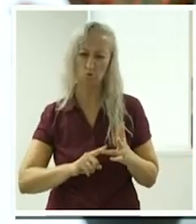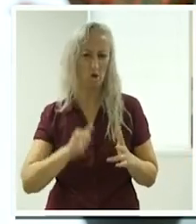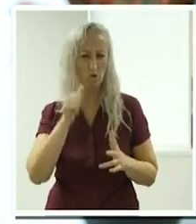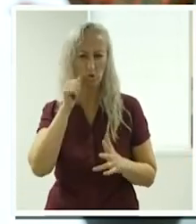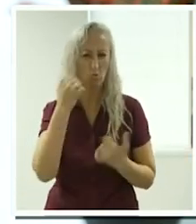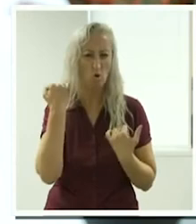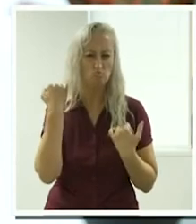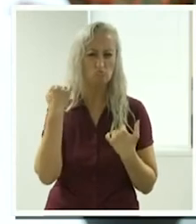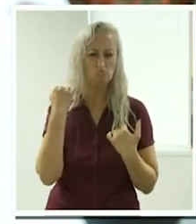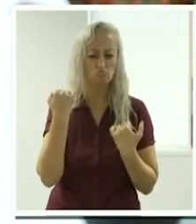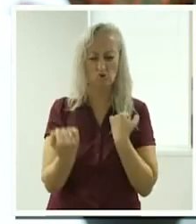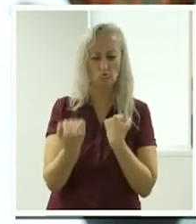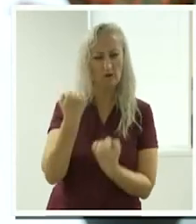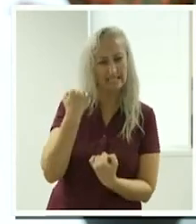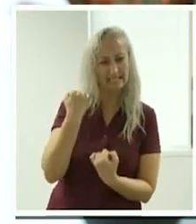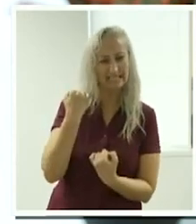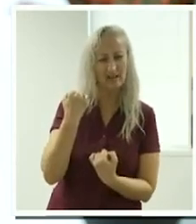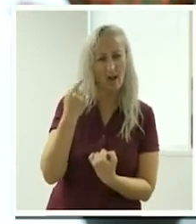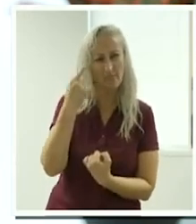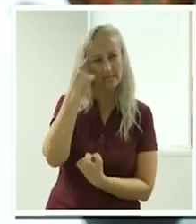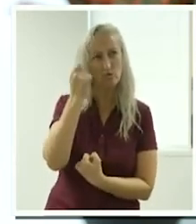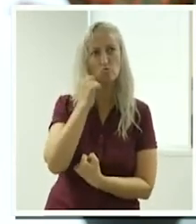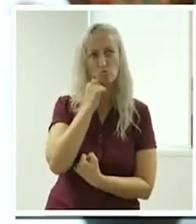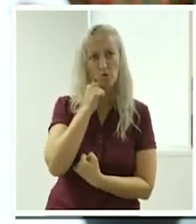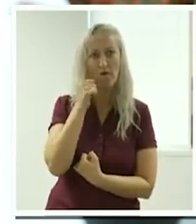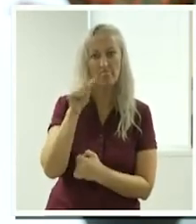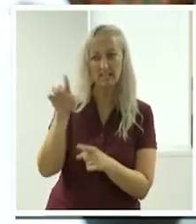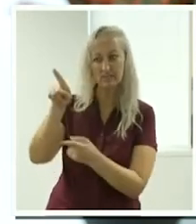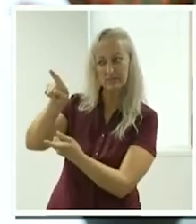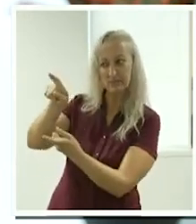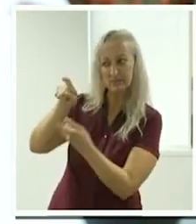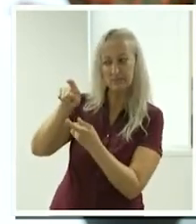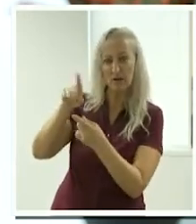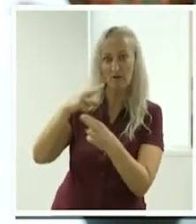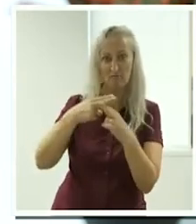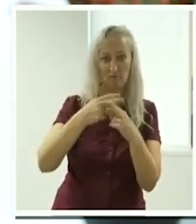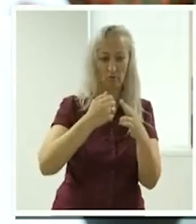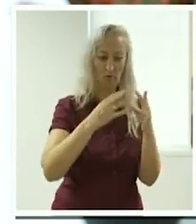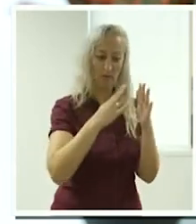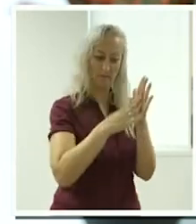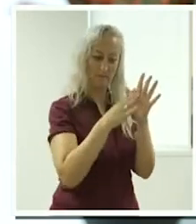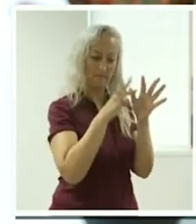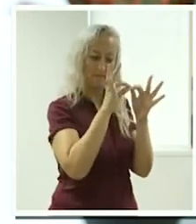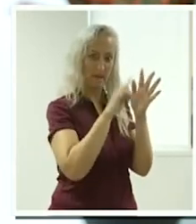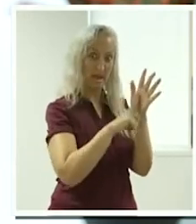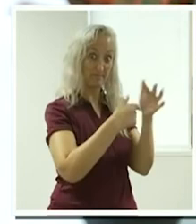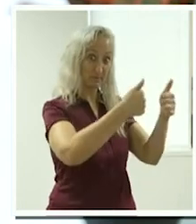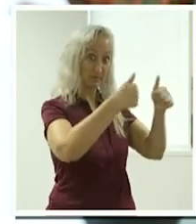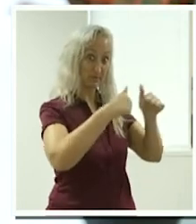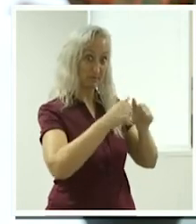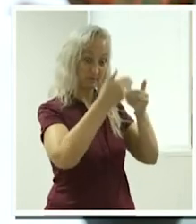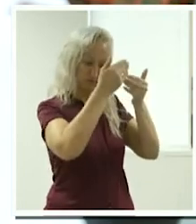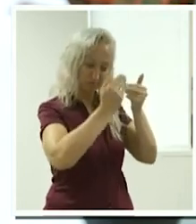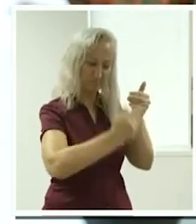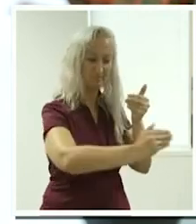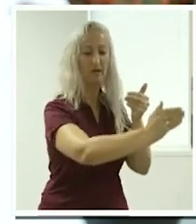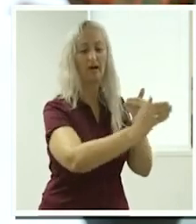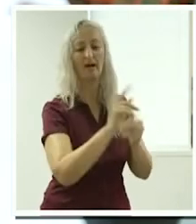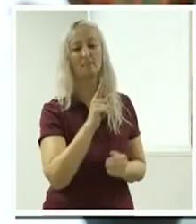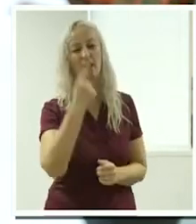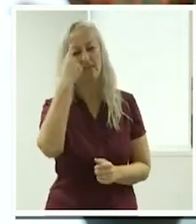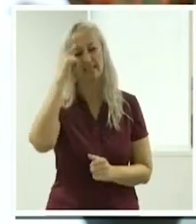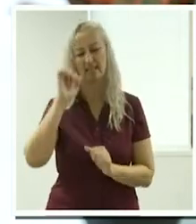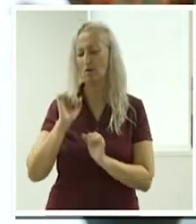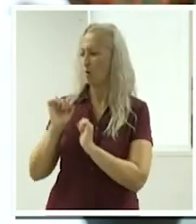mabel's next uh marketing slogan uh but um look i really think that the passion the professionalism